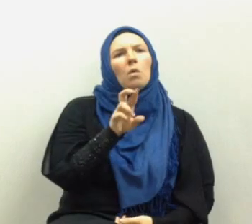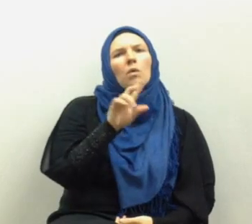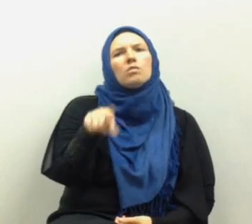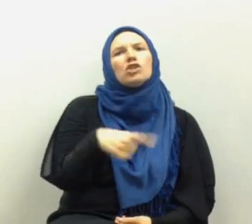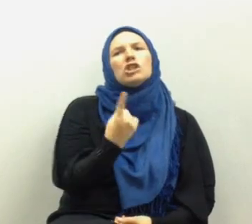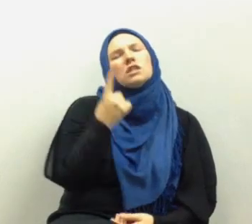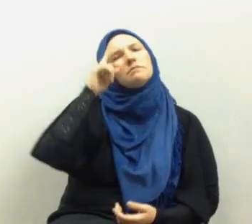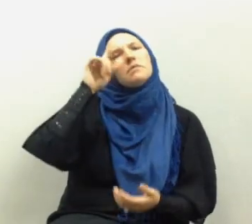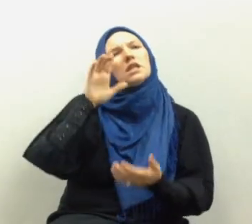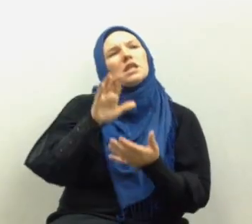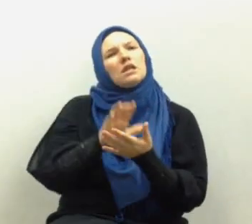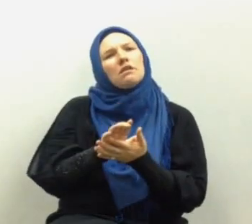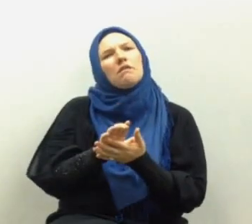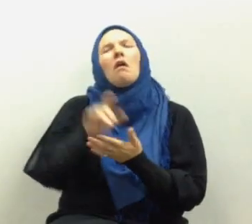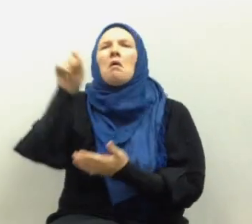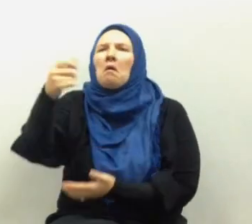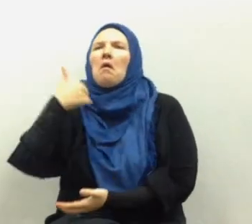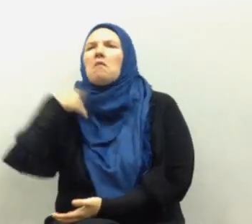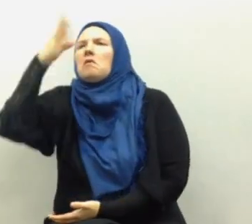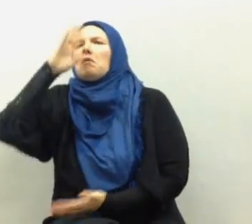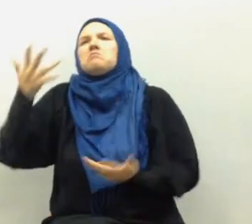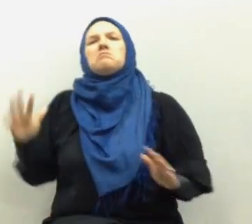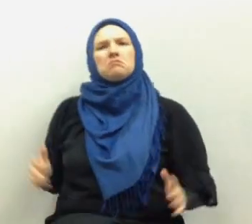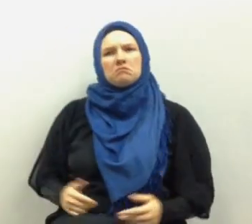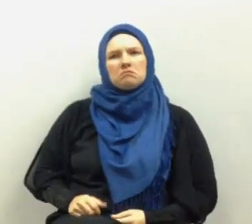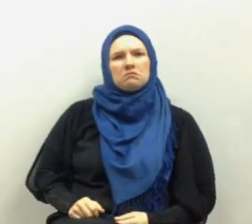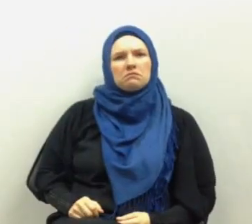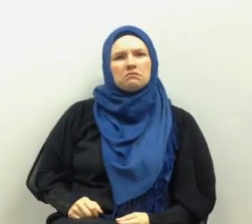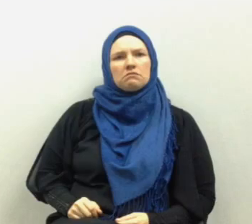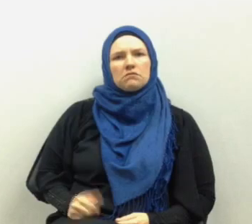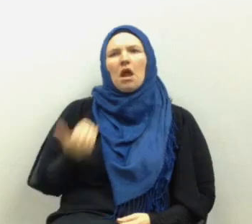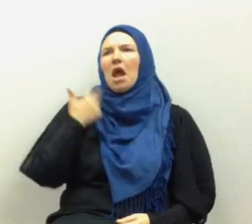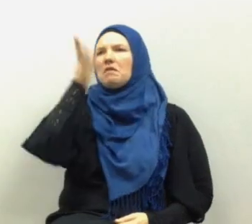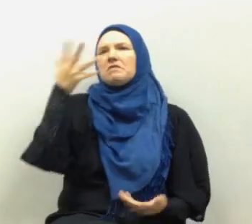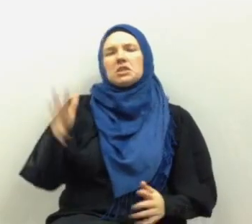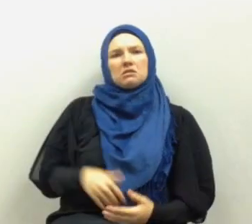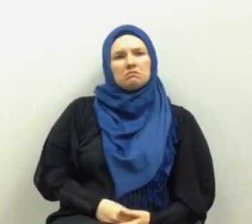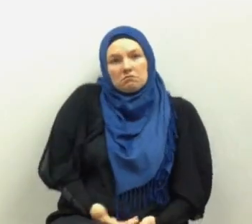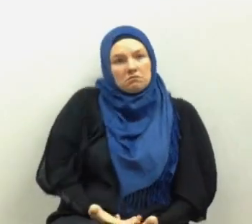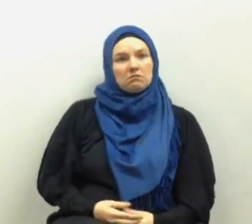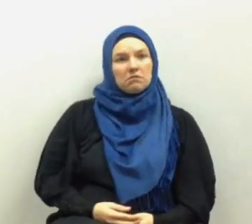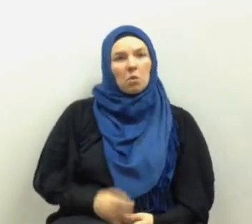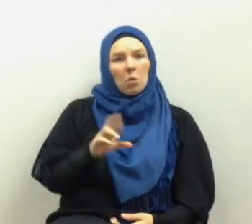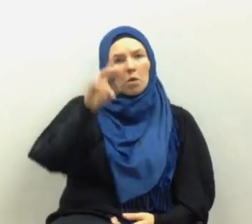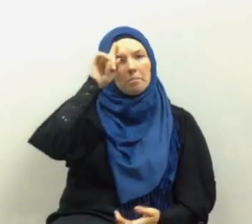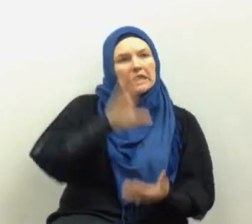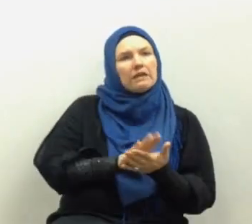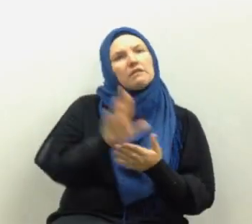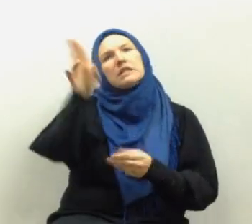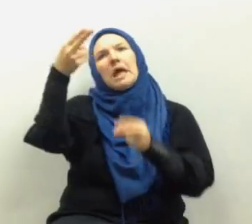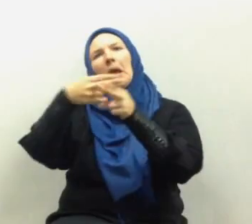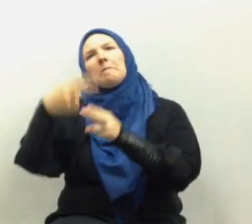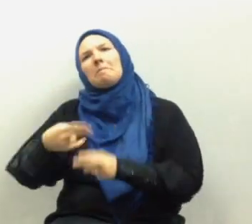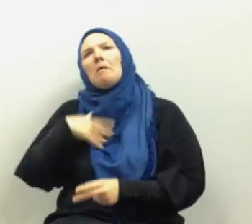or do we just believe in Allah do we just believe in his existence do we just believe in